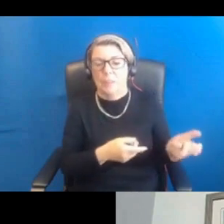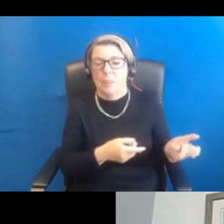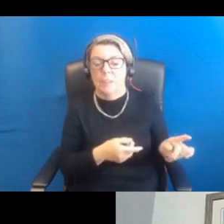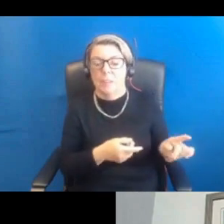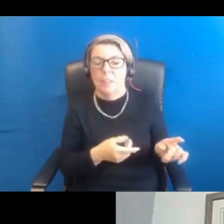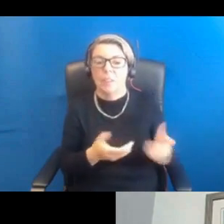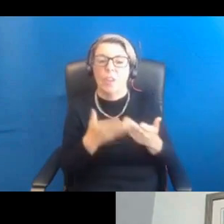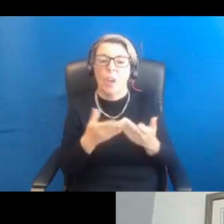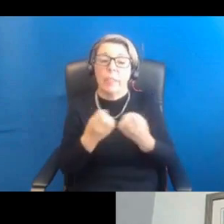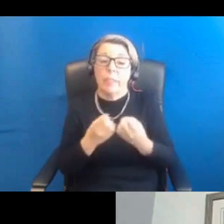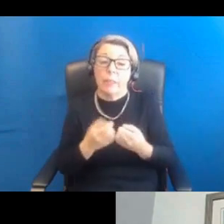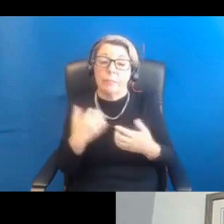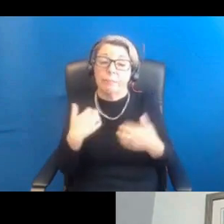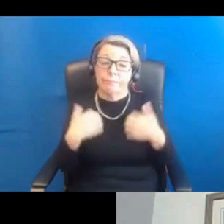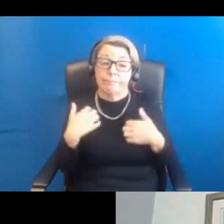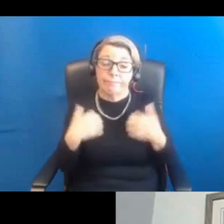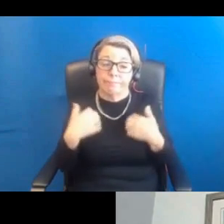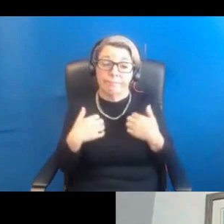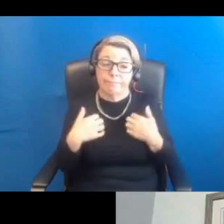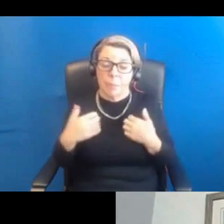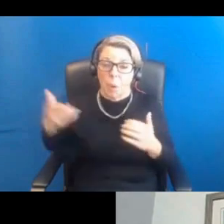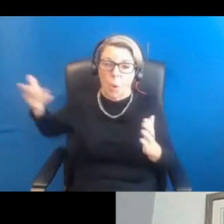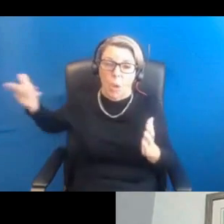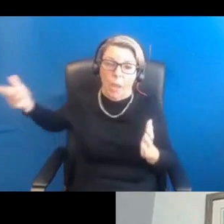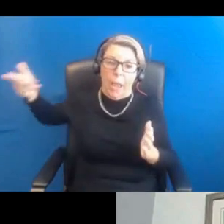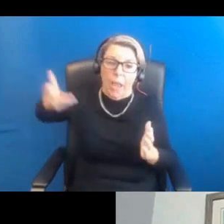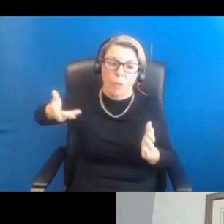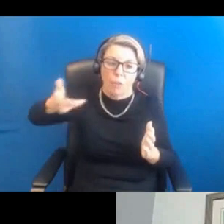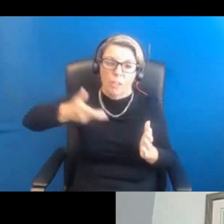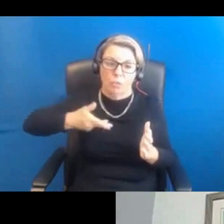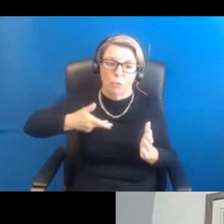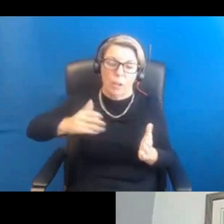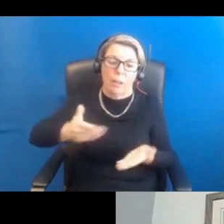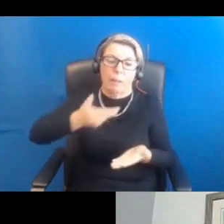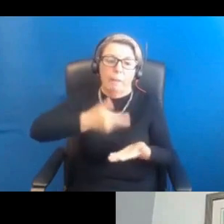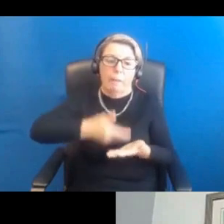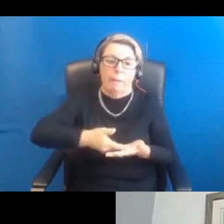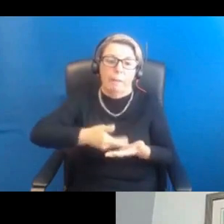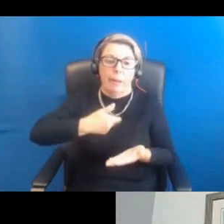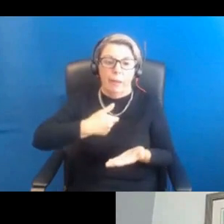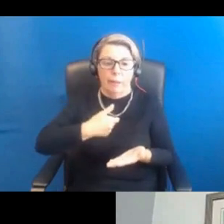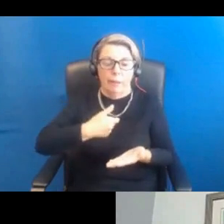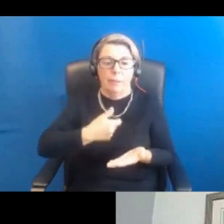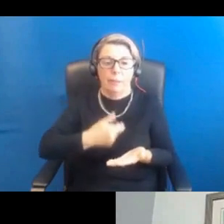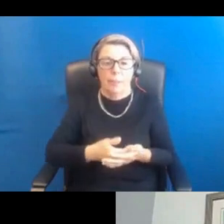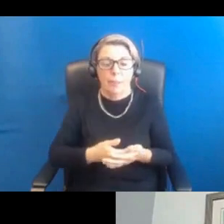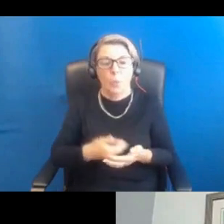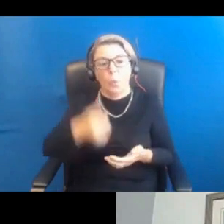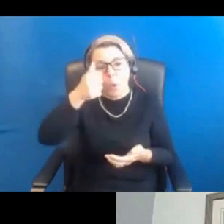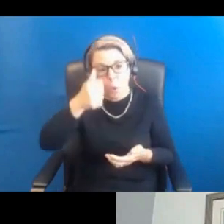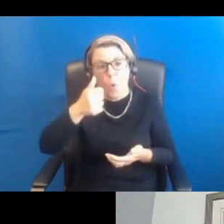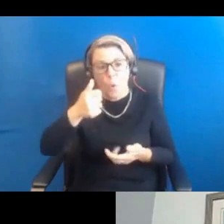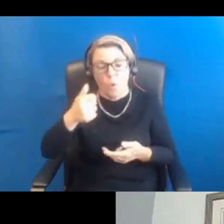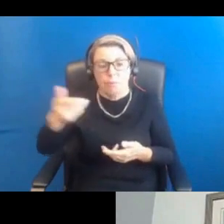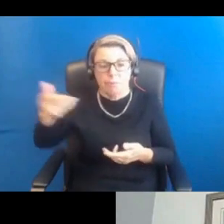interesting. It's about as about hereditary elements of PCOS. Now, we know that PCOS runs in families and we know that if you